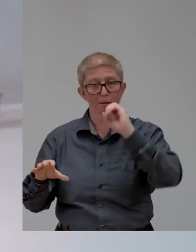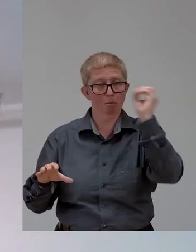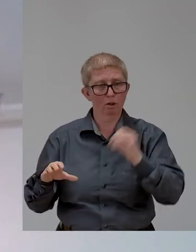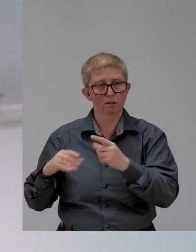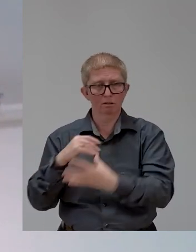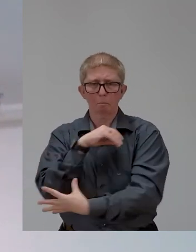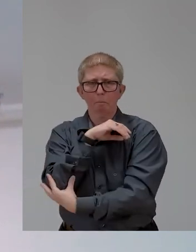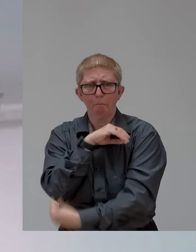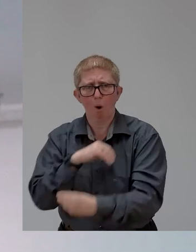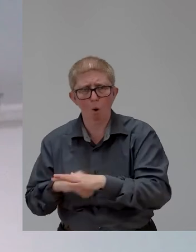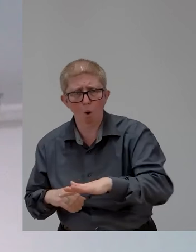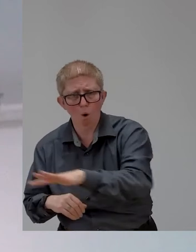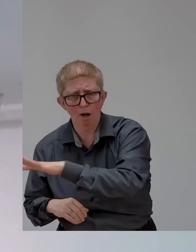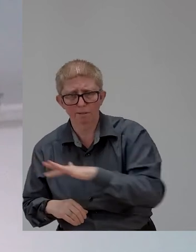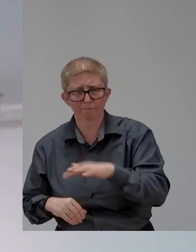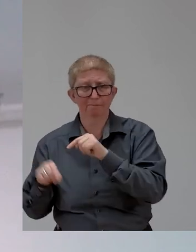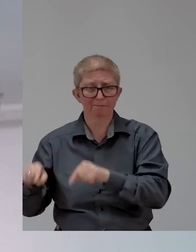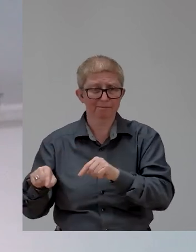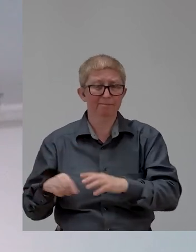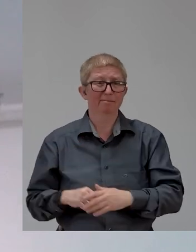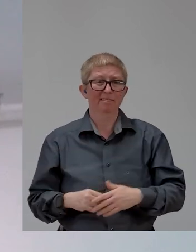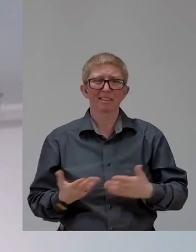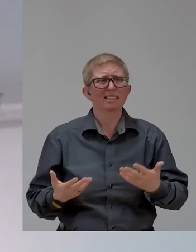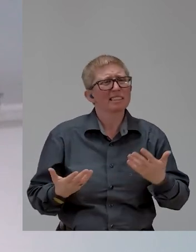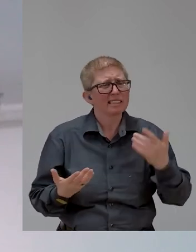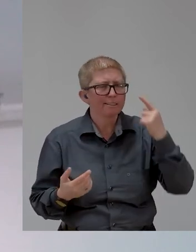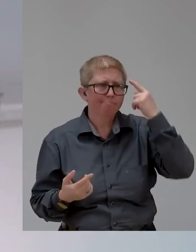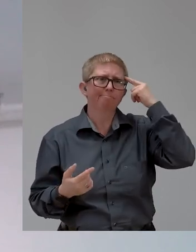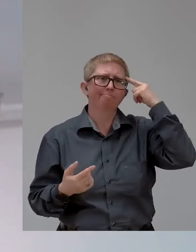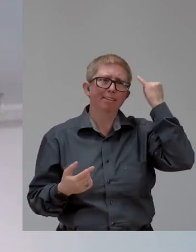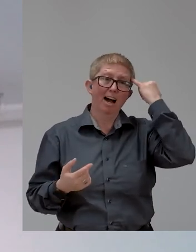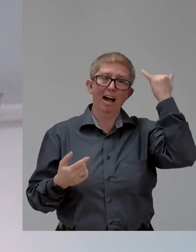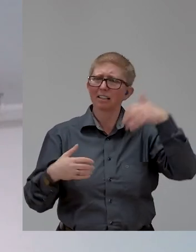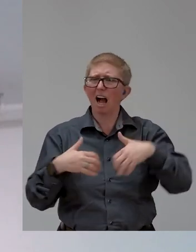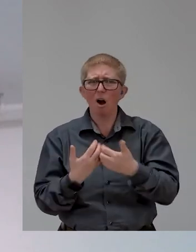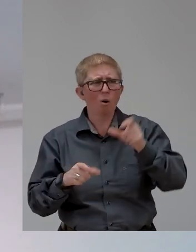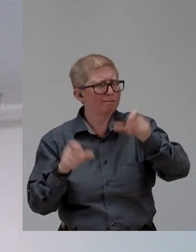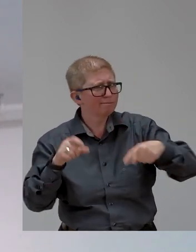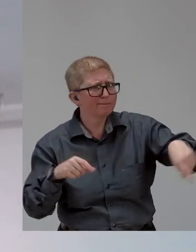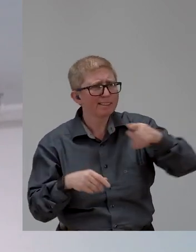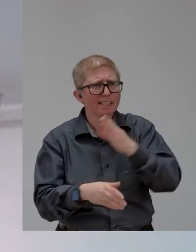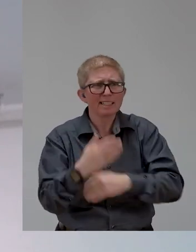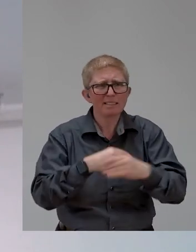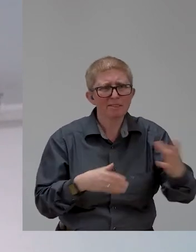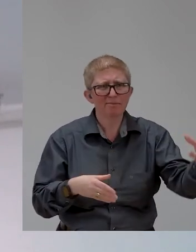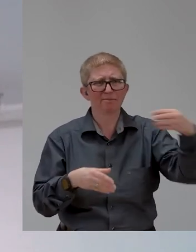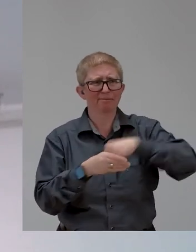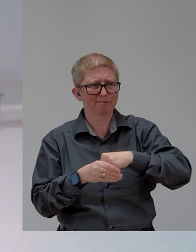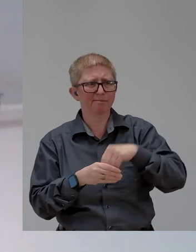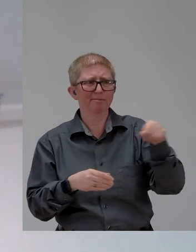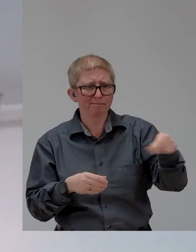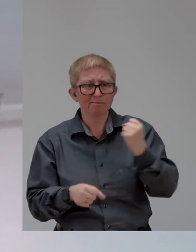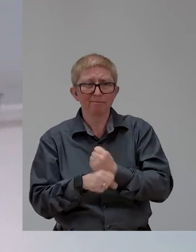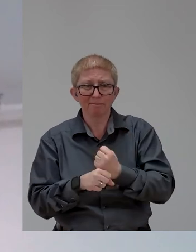the way that the work is being conducted, the idea that employers need to provide reasonably-costed assistive